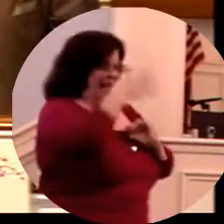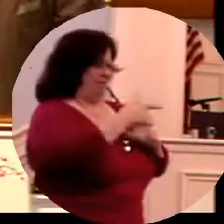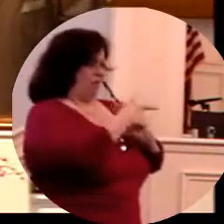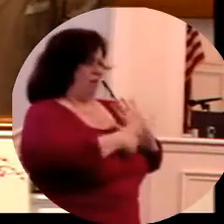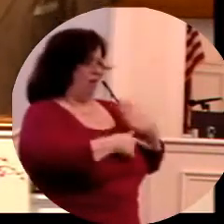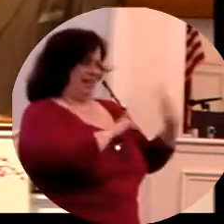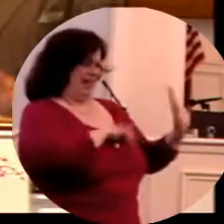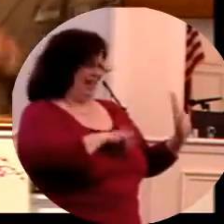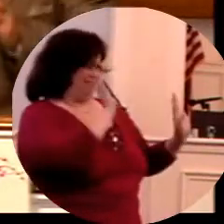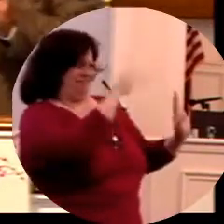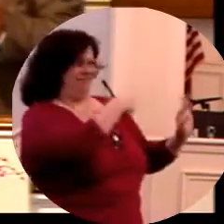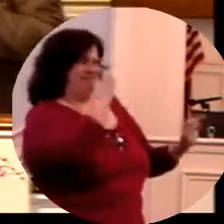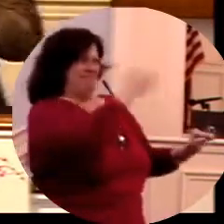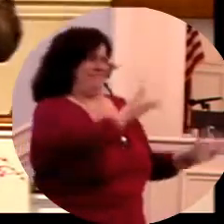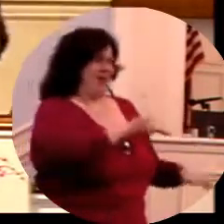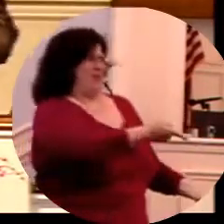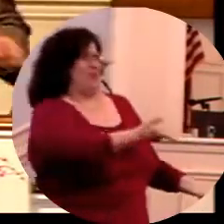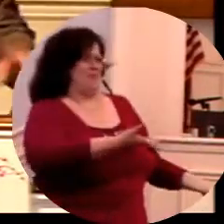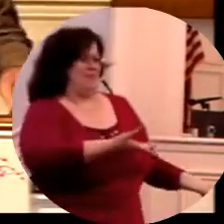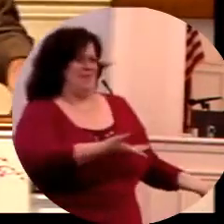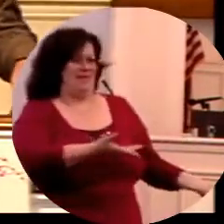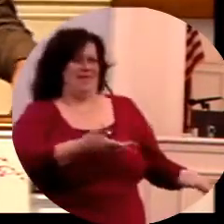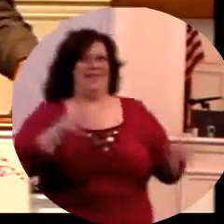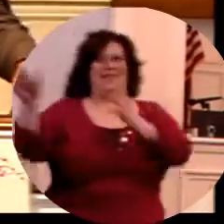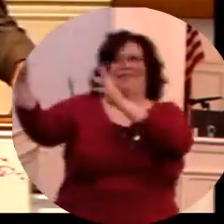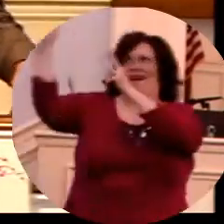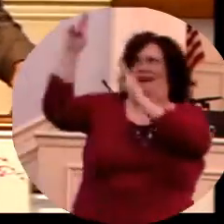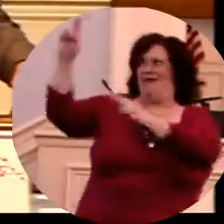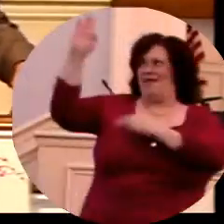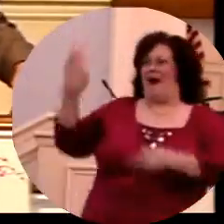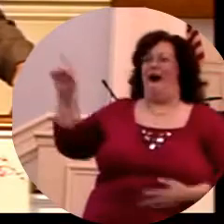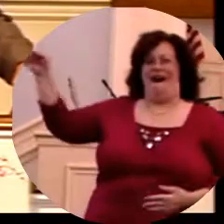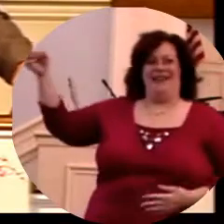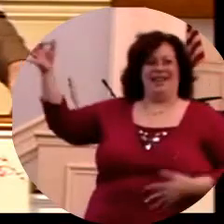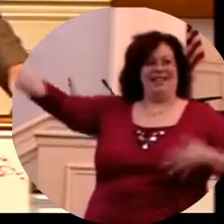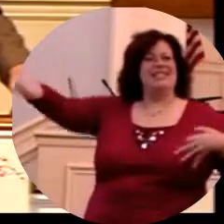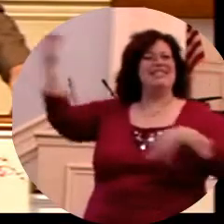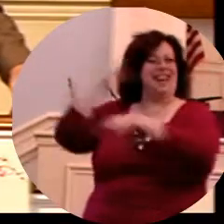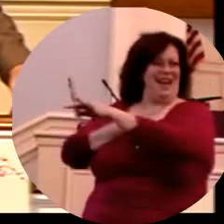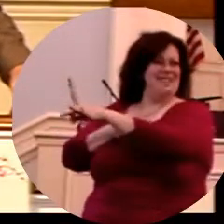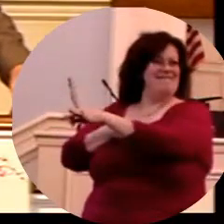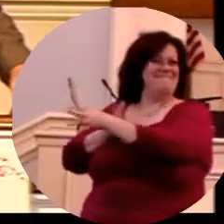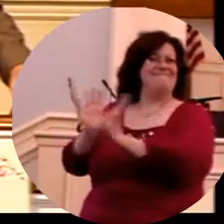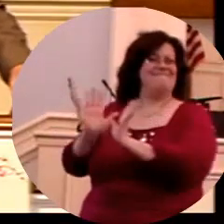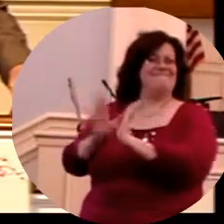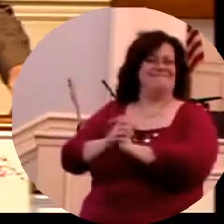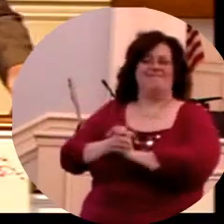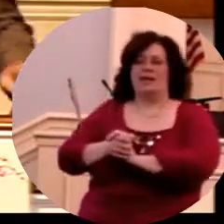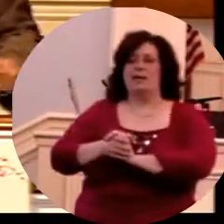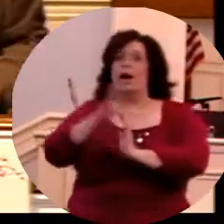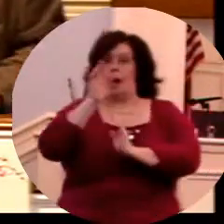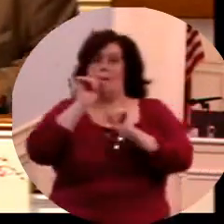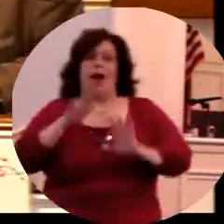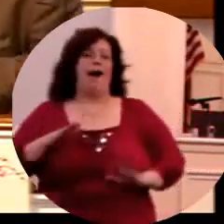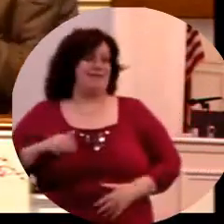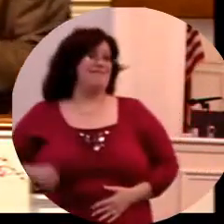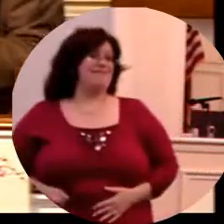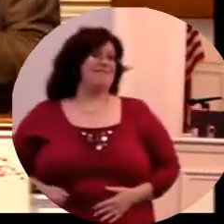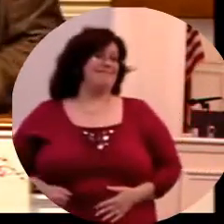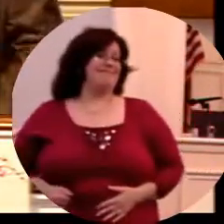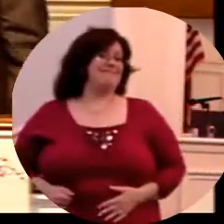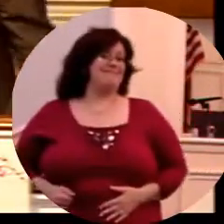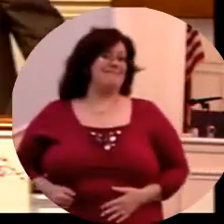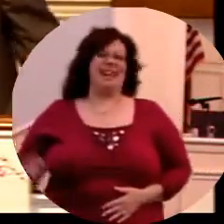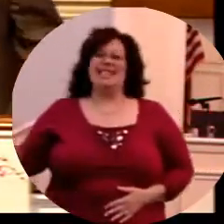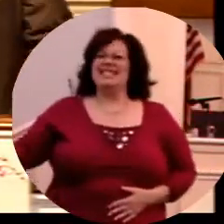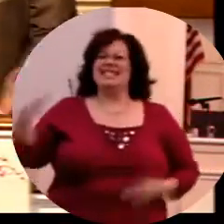in the land because they feared God more than the laws of man. Now, the Bible tells us that He will do